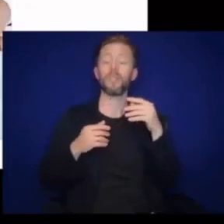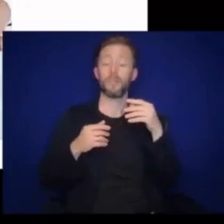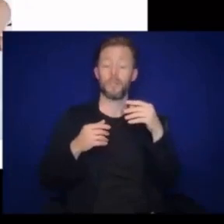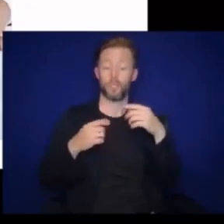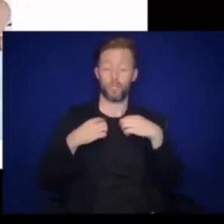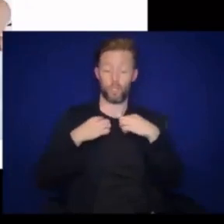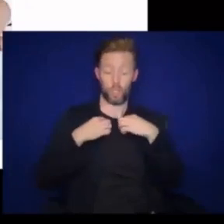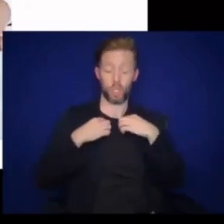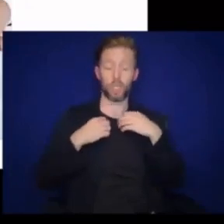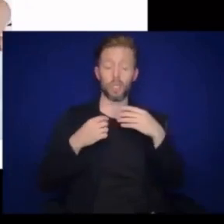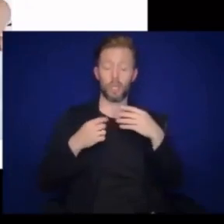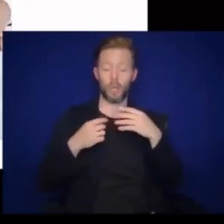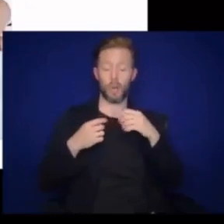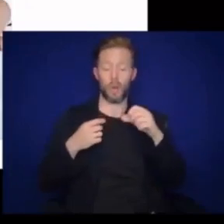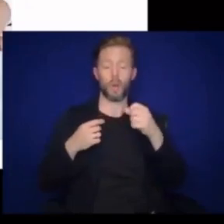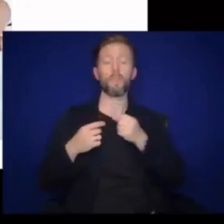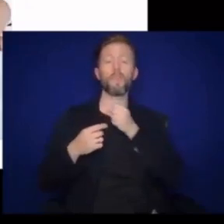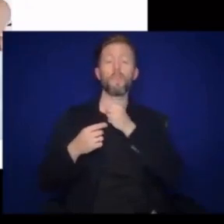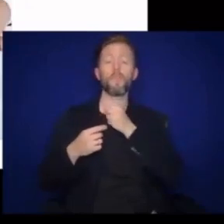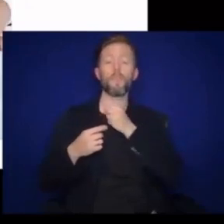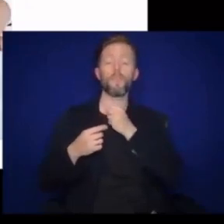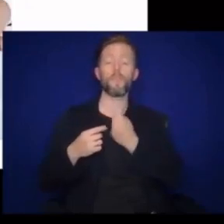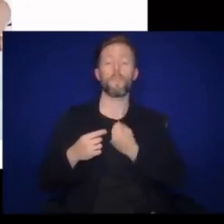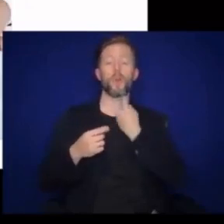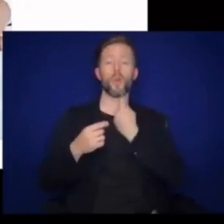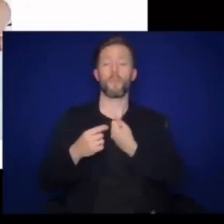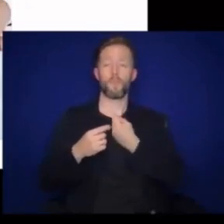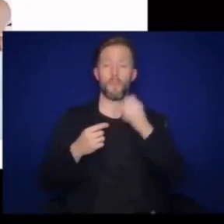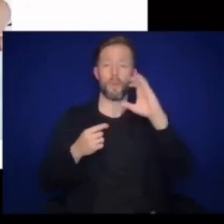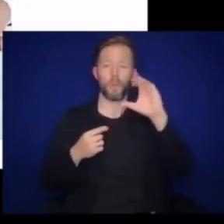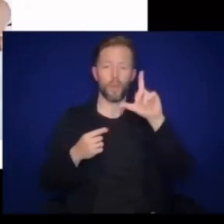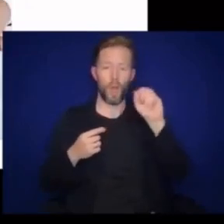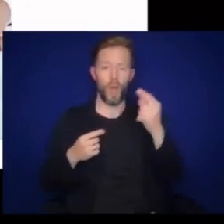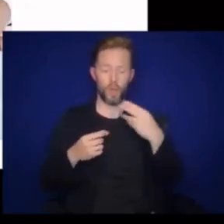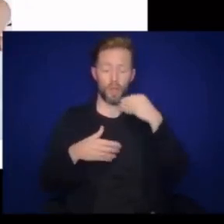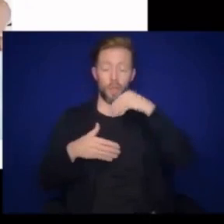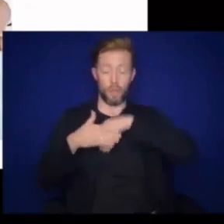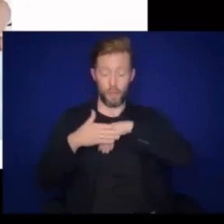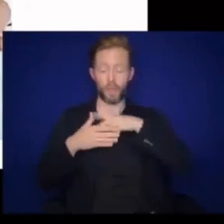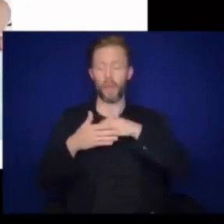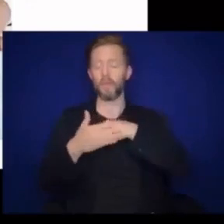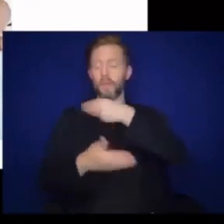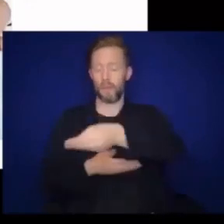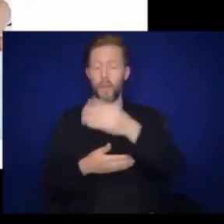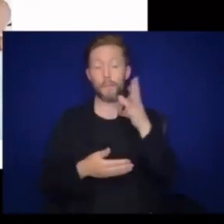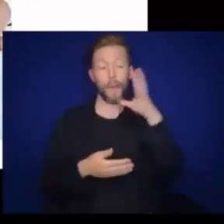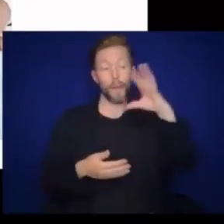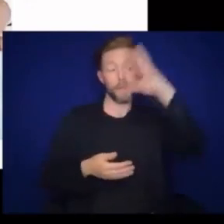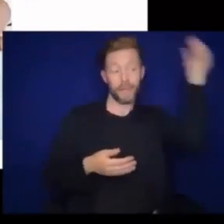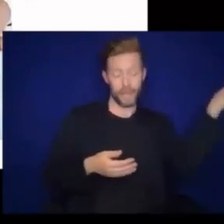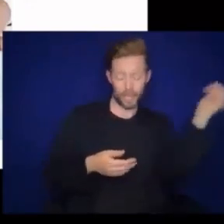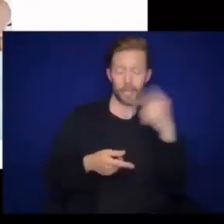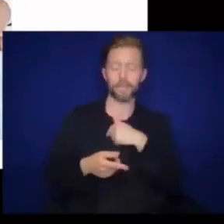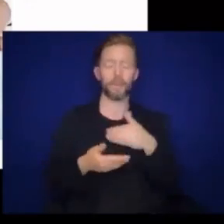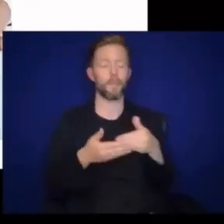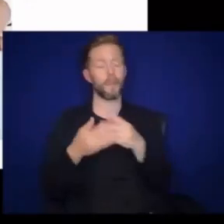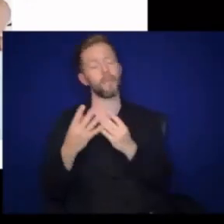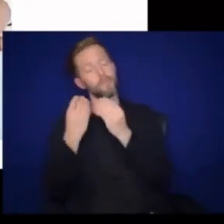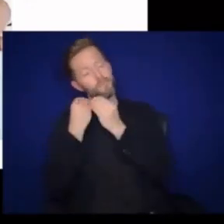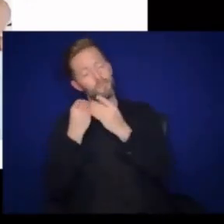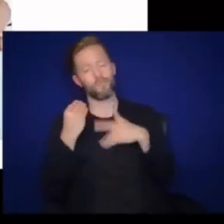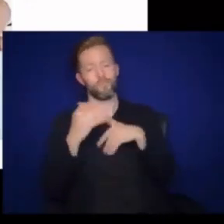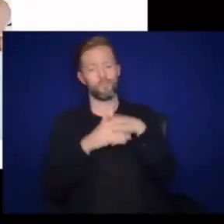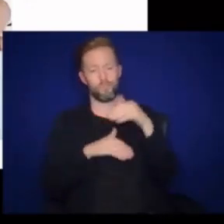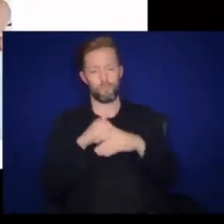baby's isolate when they leave. And the baby is comforted by the familiar scent of mom. The sense